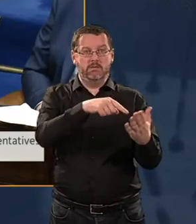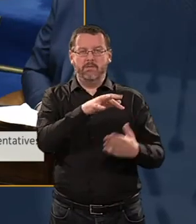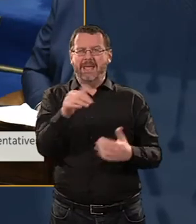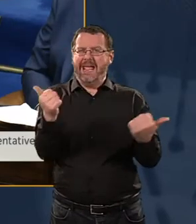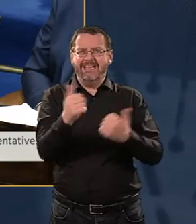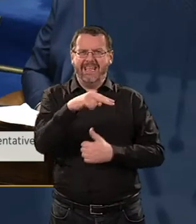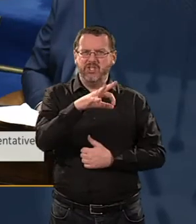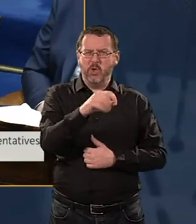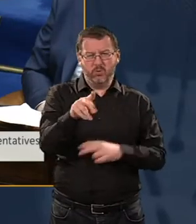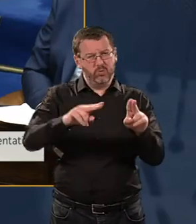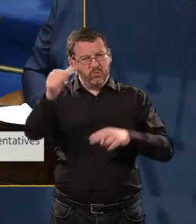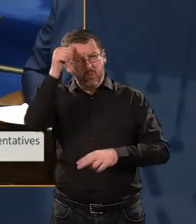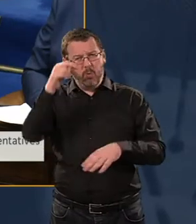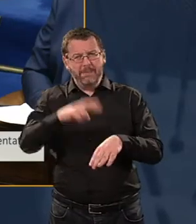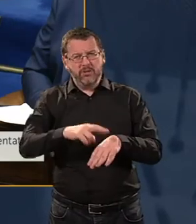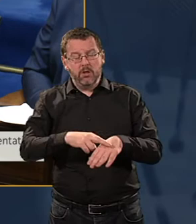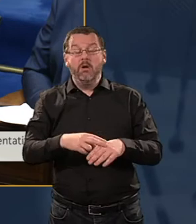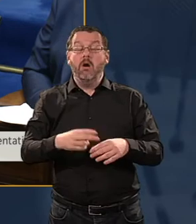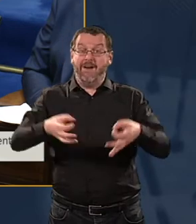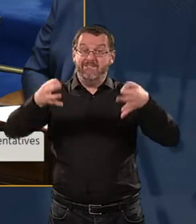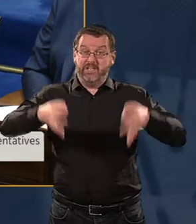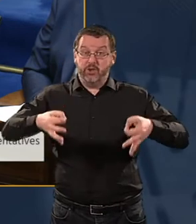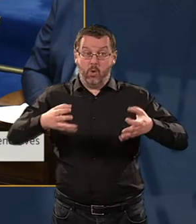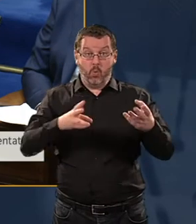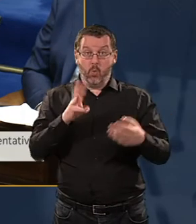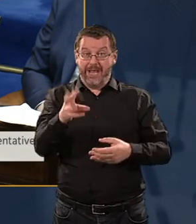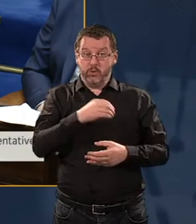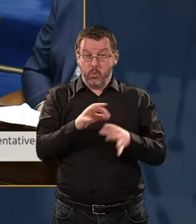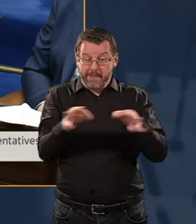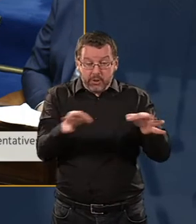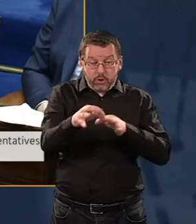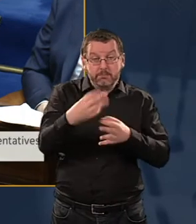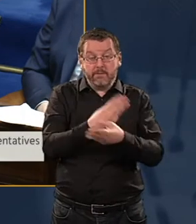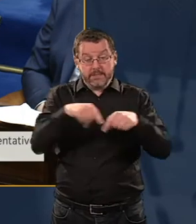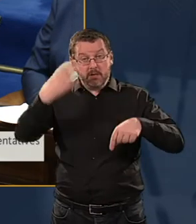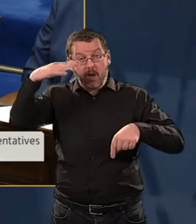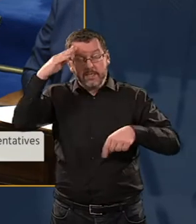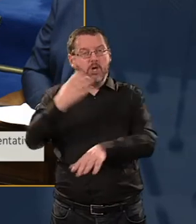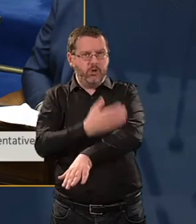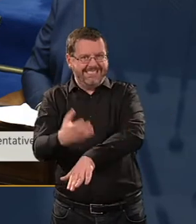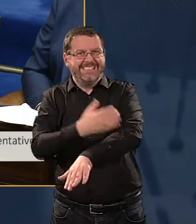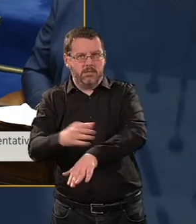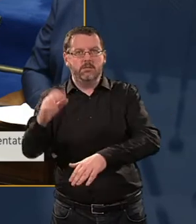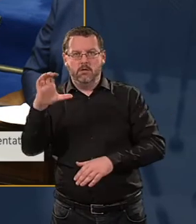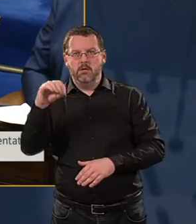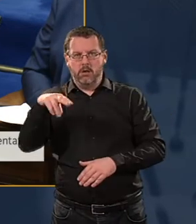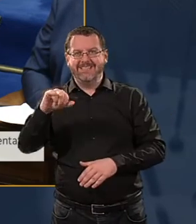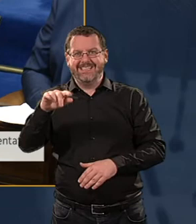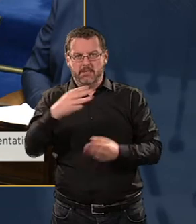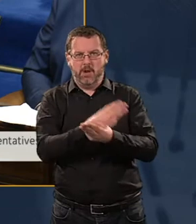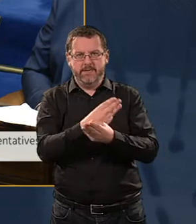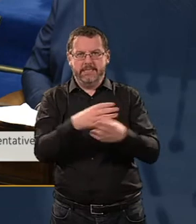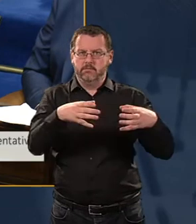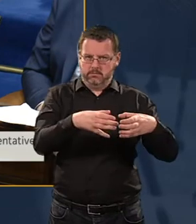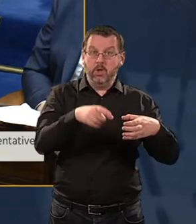any sort. The official measure of poverty in Ireland is consistent poverty. You have added to that people at